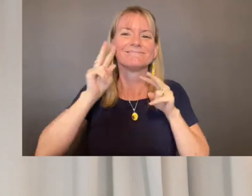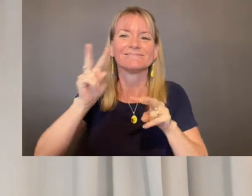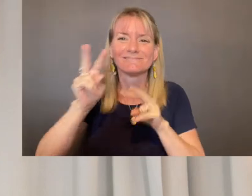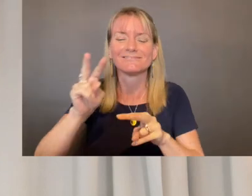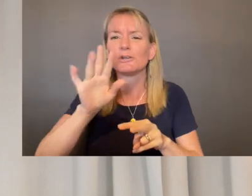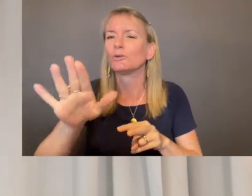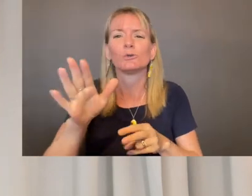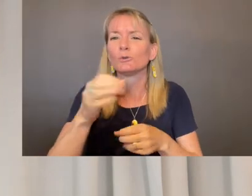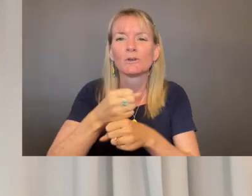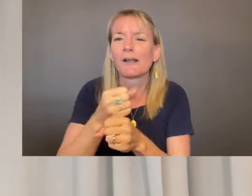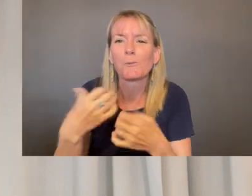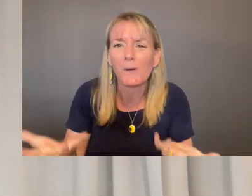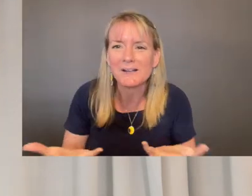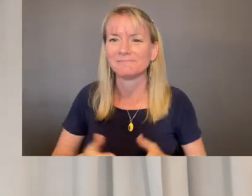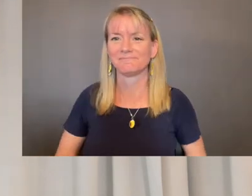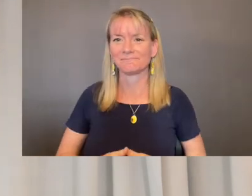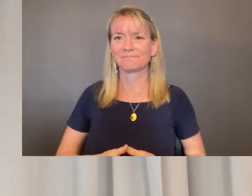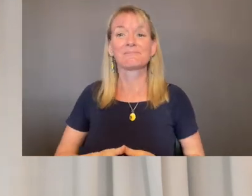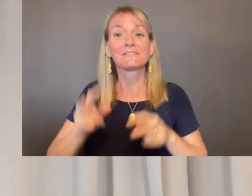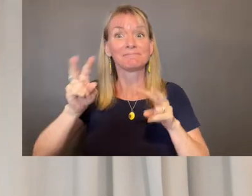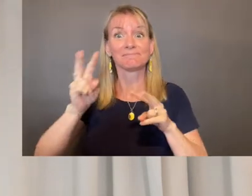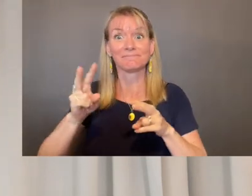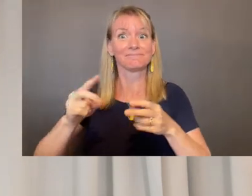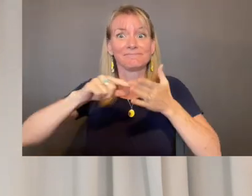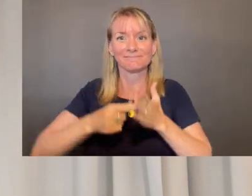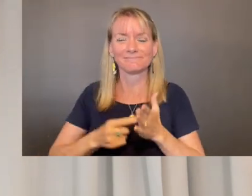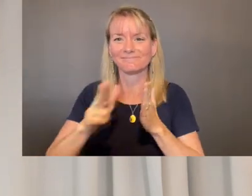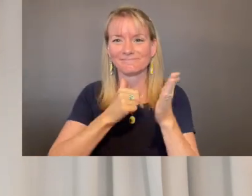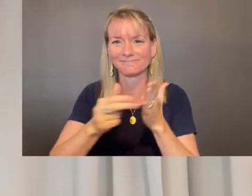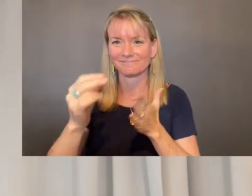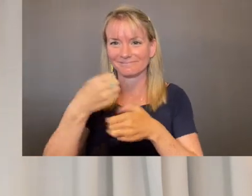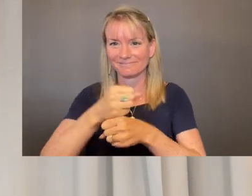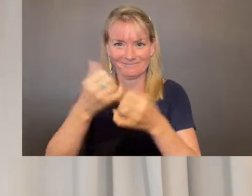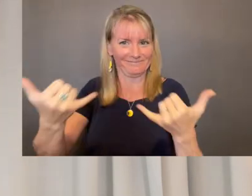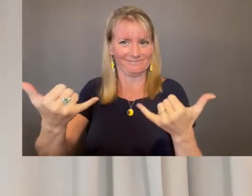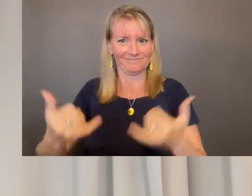looking forward to seeing what you create. So let's start painting and creating.